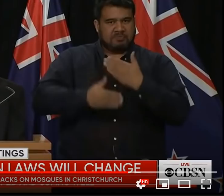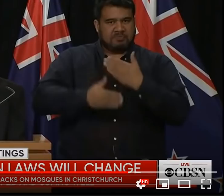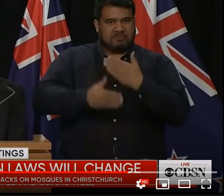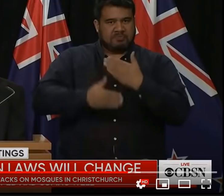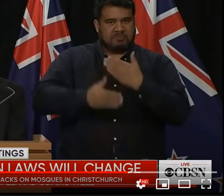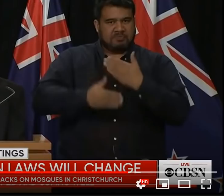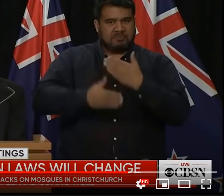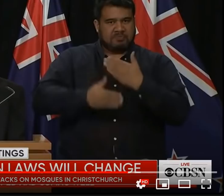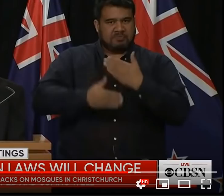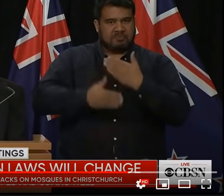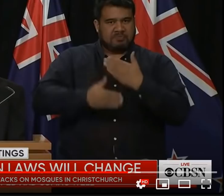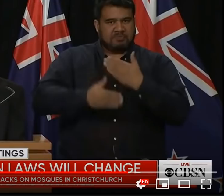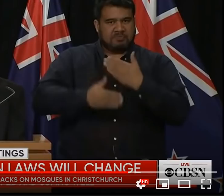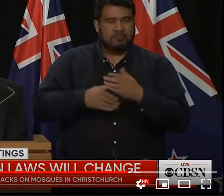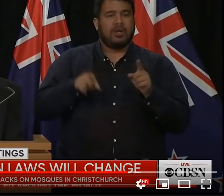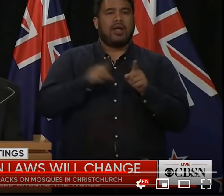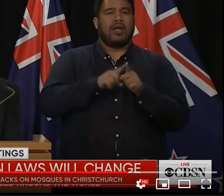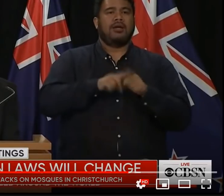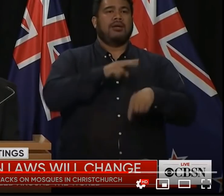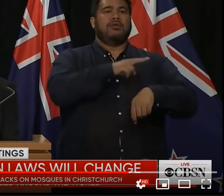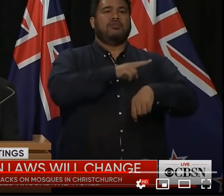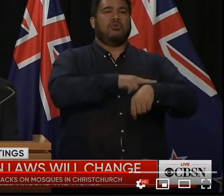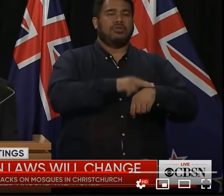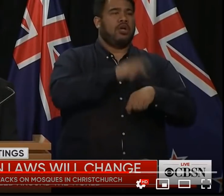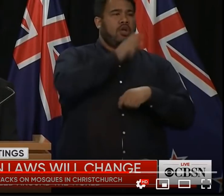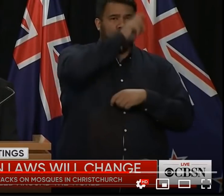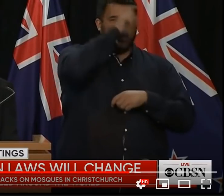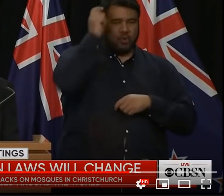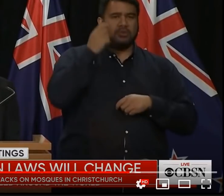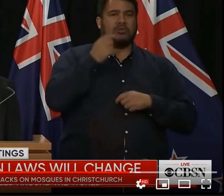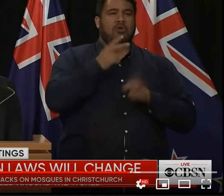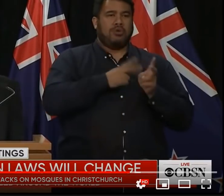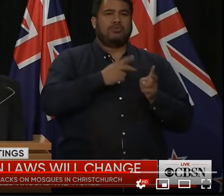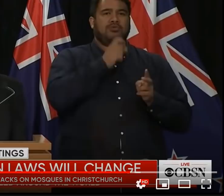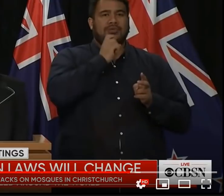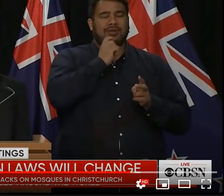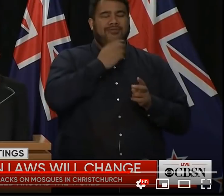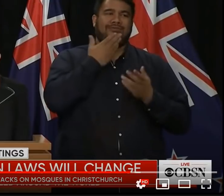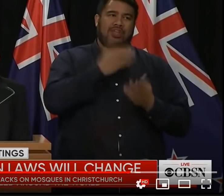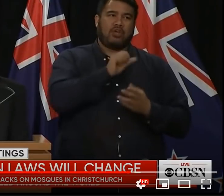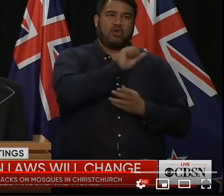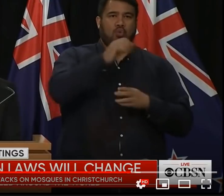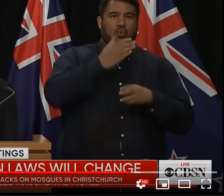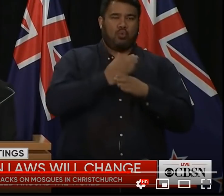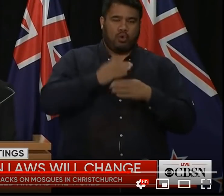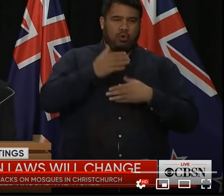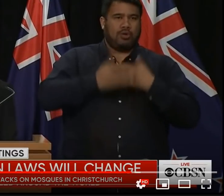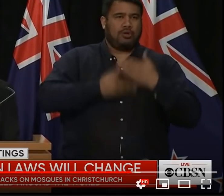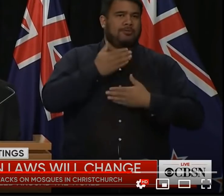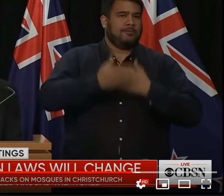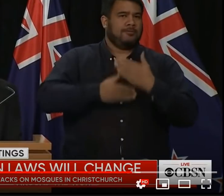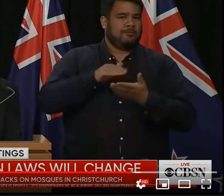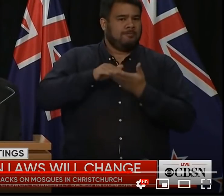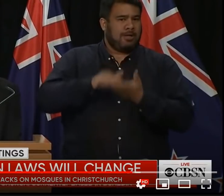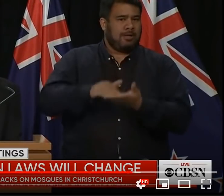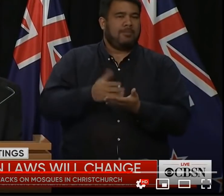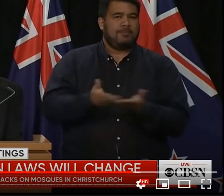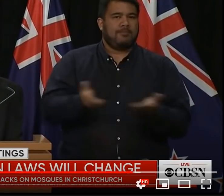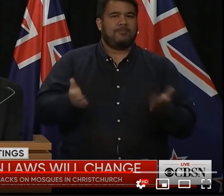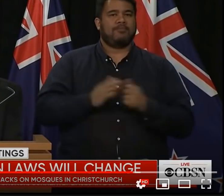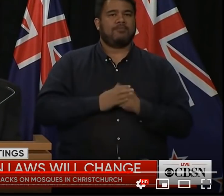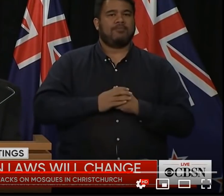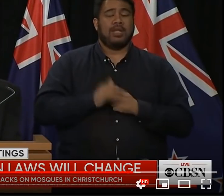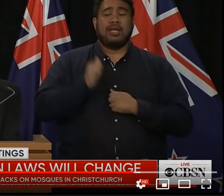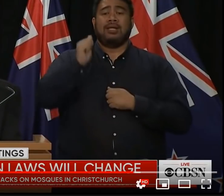we'll ring it out while we're mopping with those who are injured new zealand defense force at burnham camp